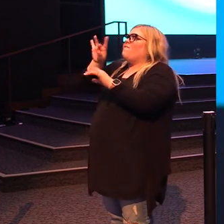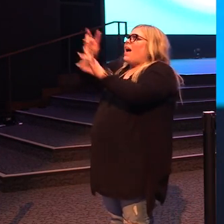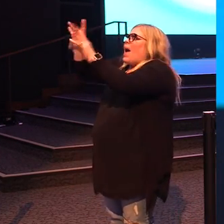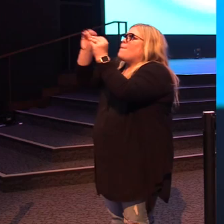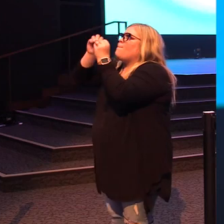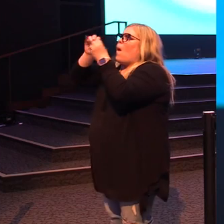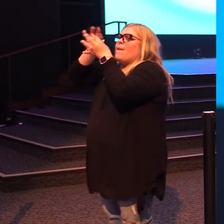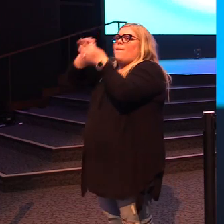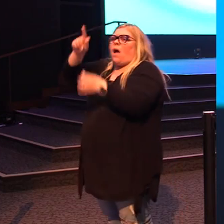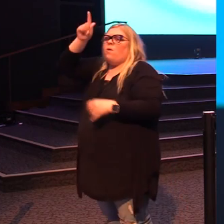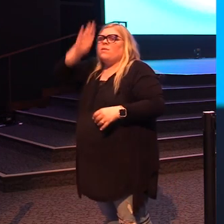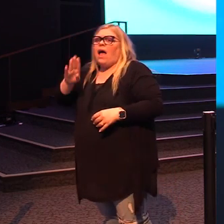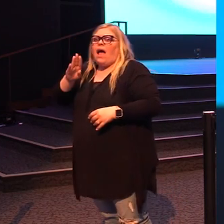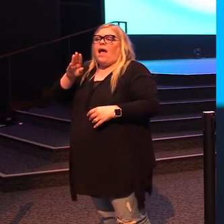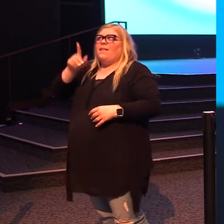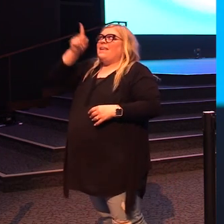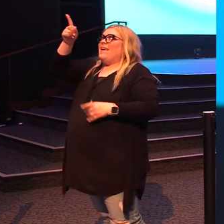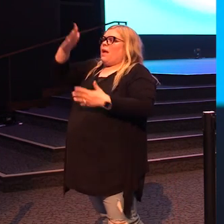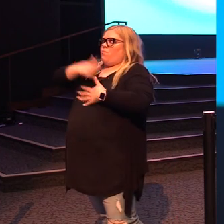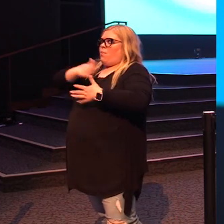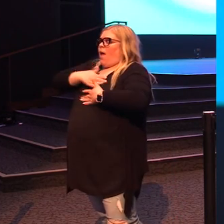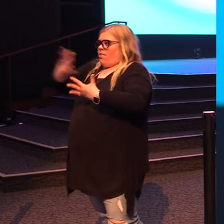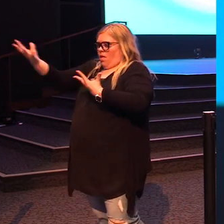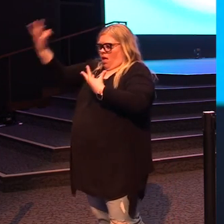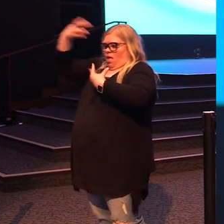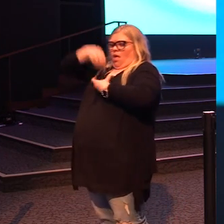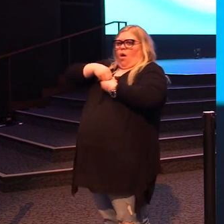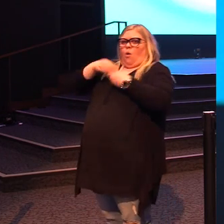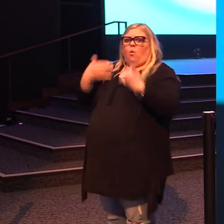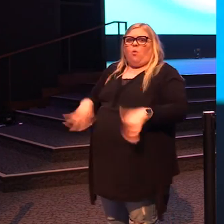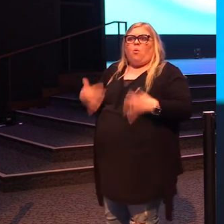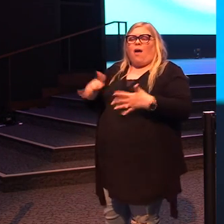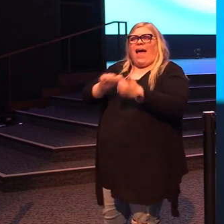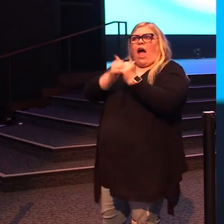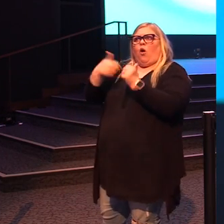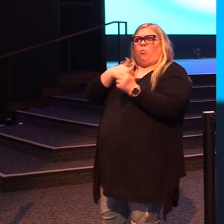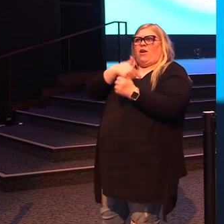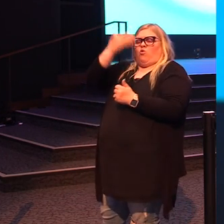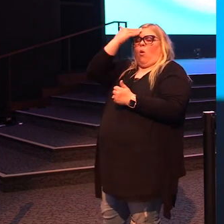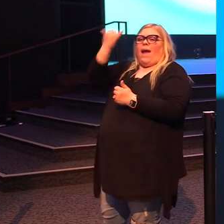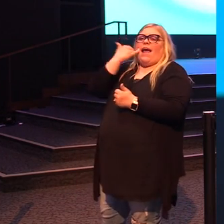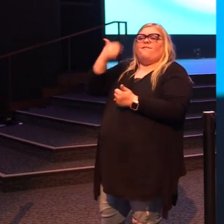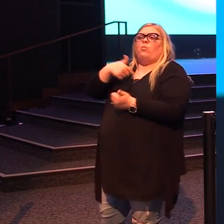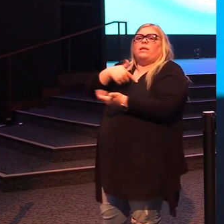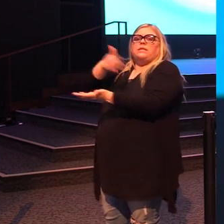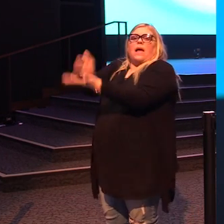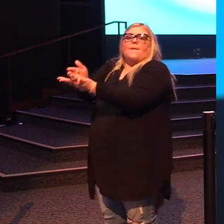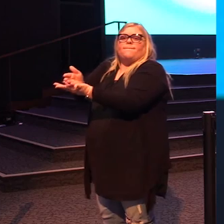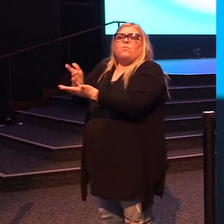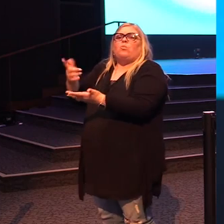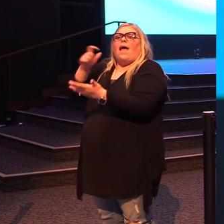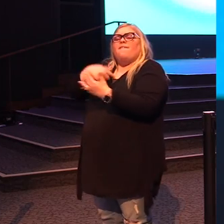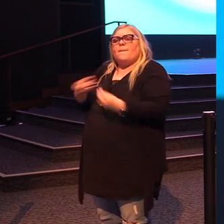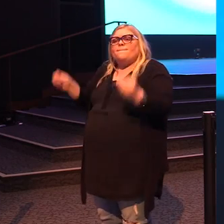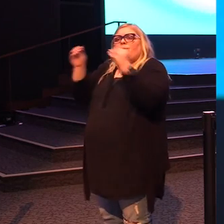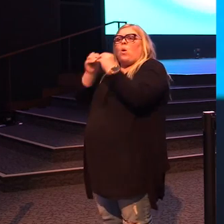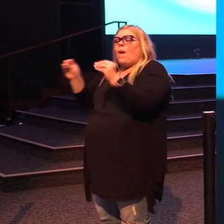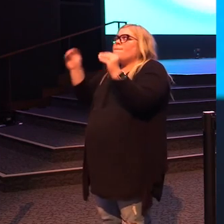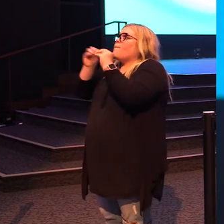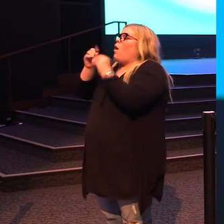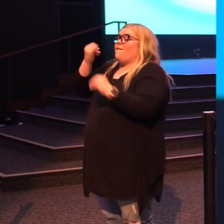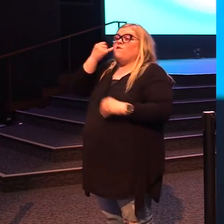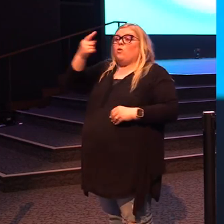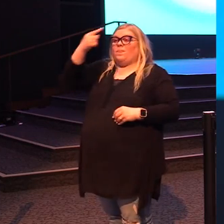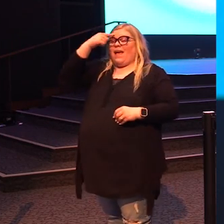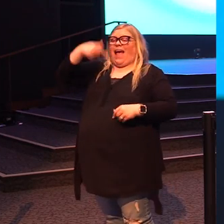about this God that puts the very breath in your lungs today. There is more to discover. And if you think I know it all,